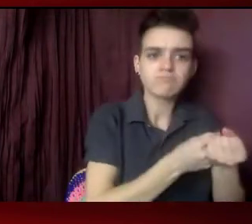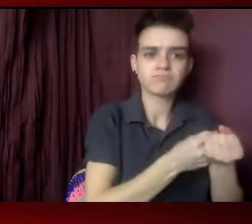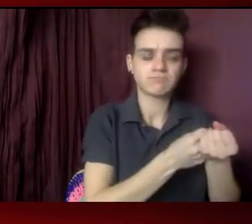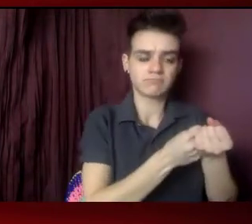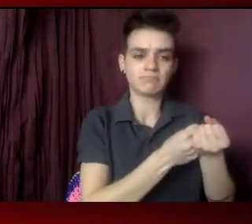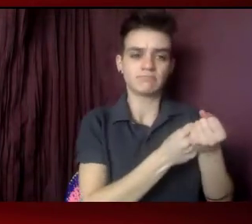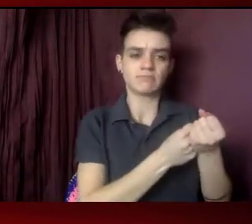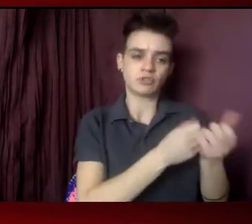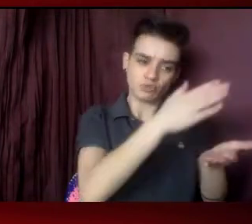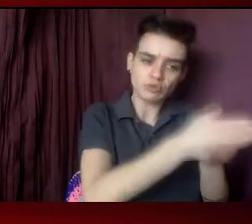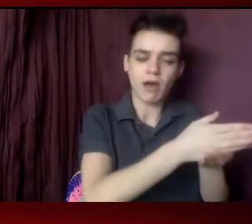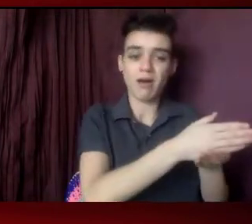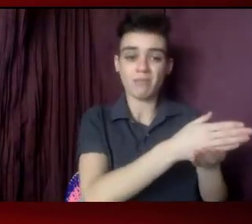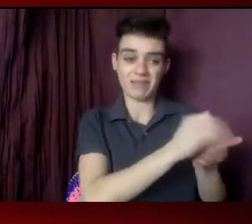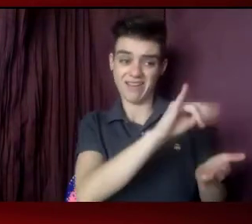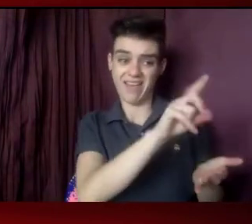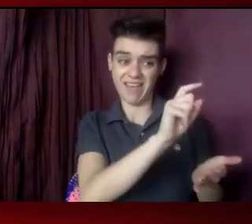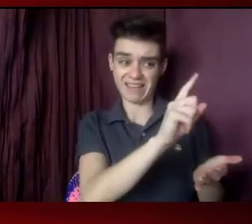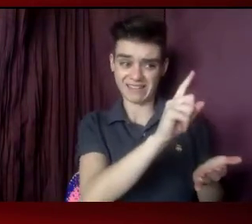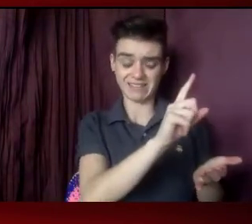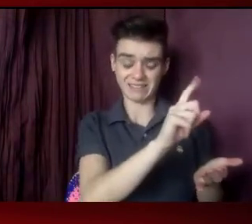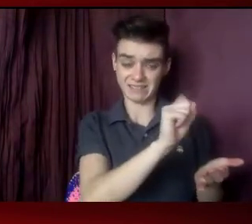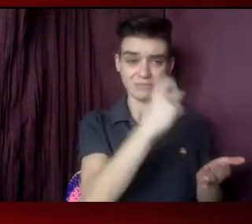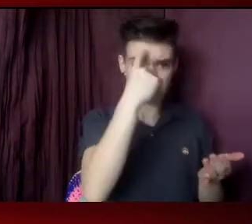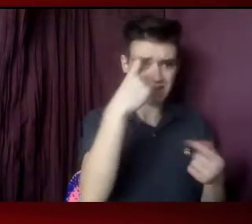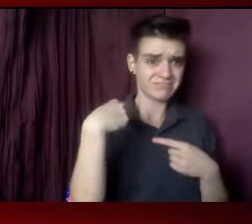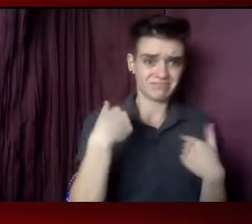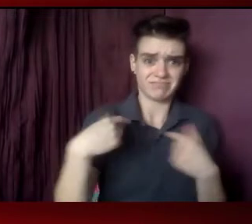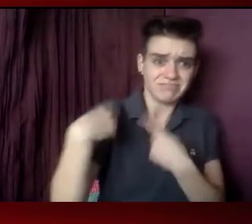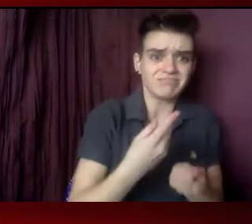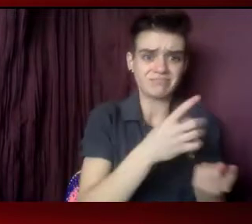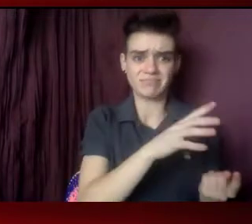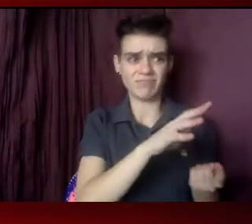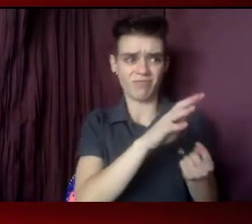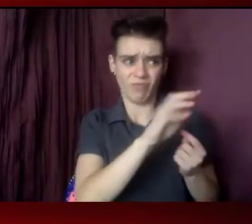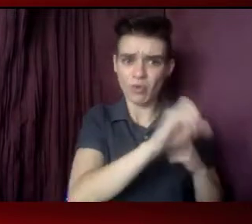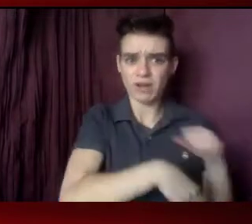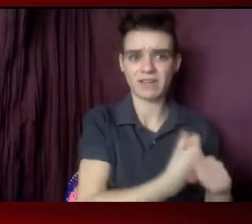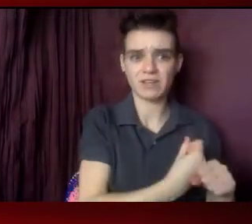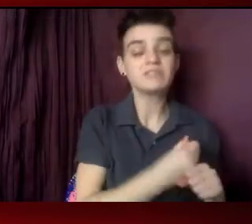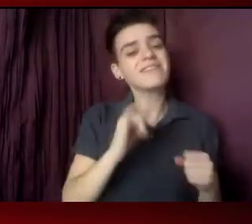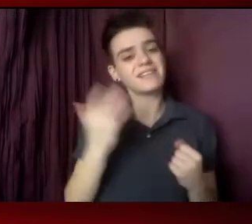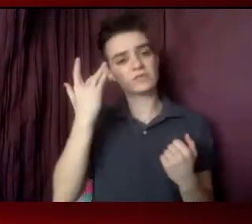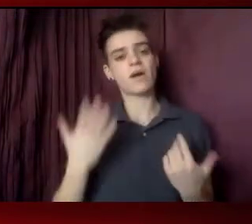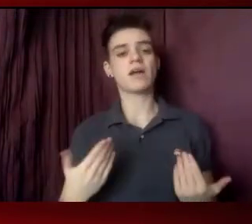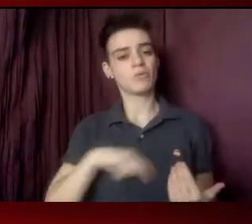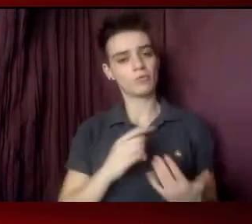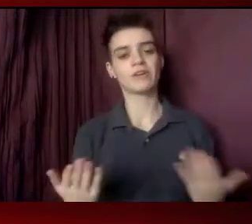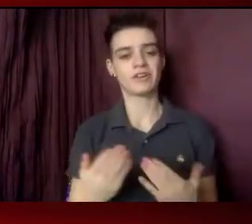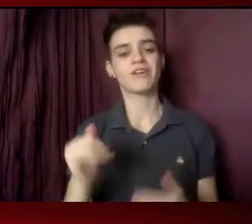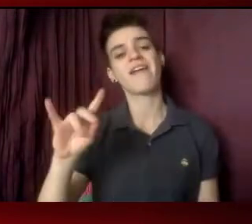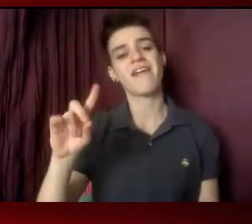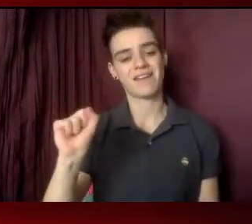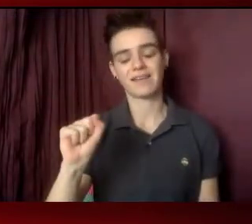stop a virus that's been with us for four decades. And that's why we're here at AIDS Watch